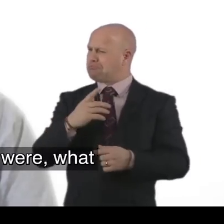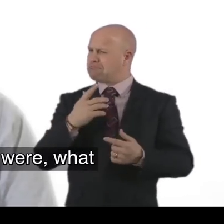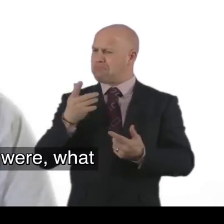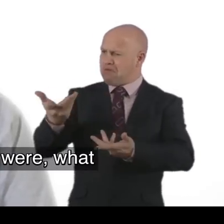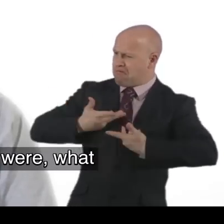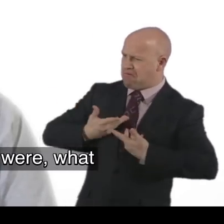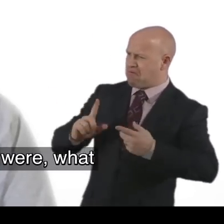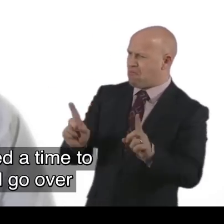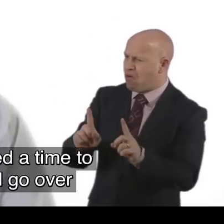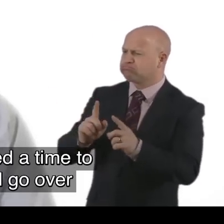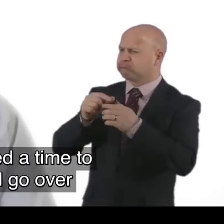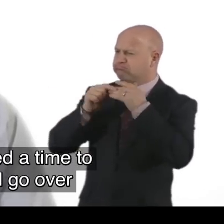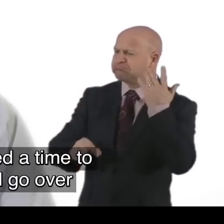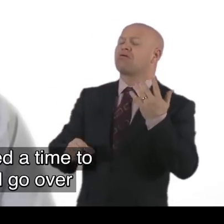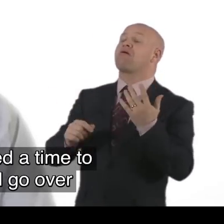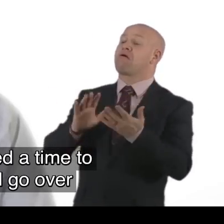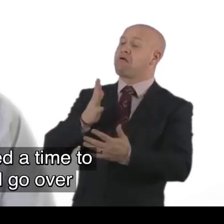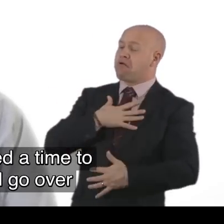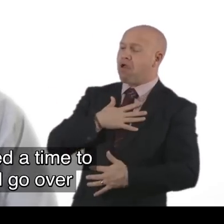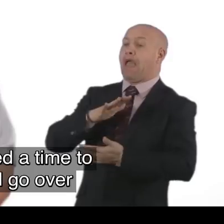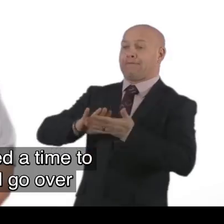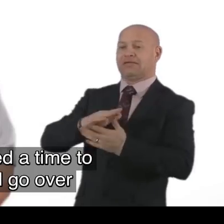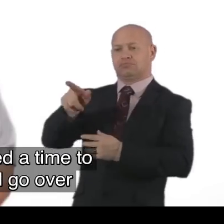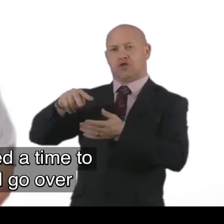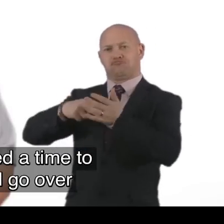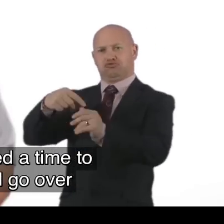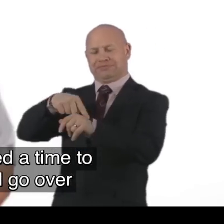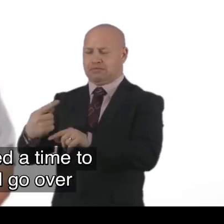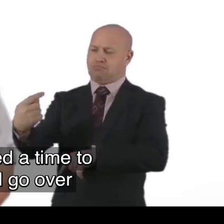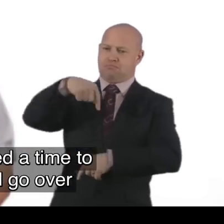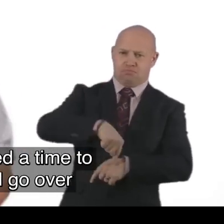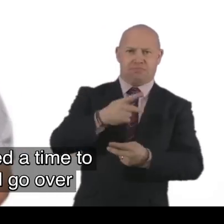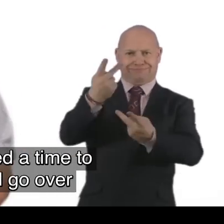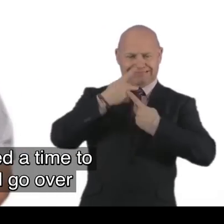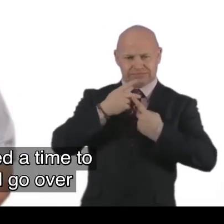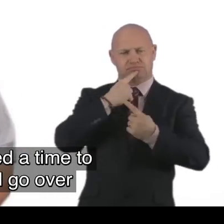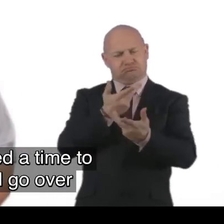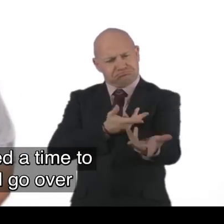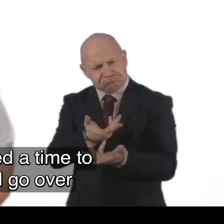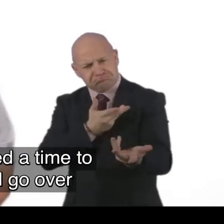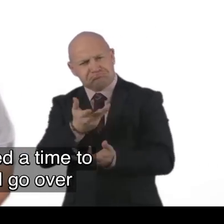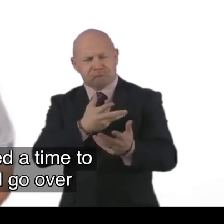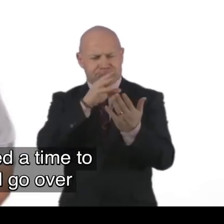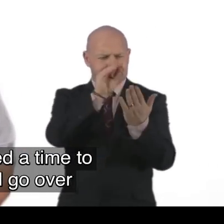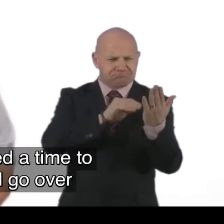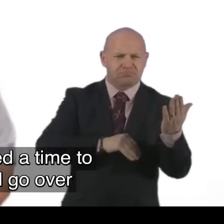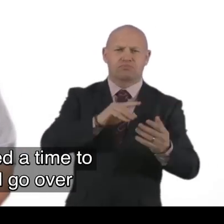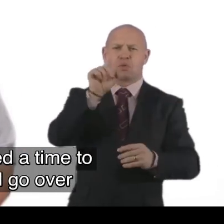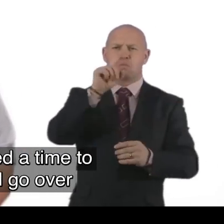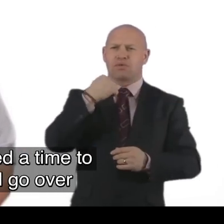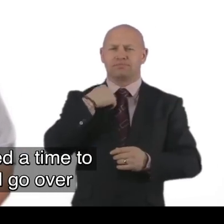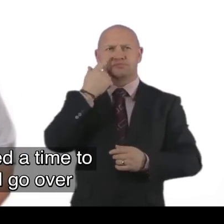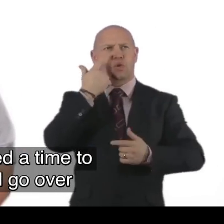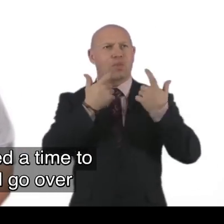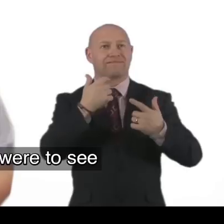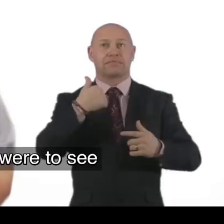What the purpose was. What they provided as a service. Then arranged a time to come out and speak to me. Uh. Face to face. And